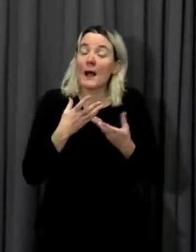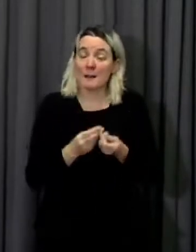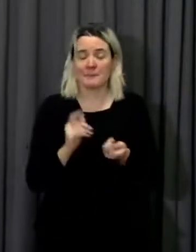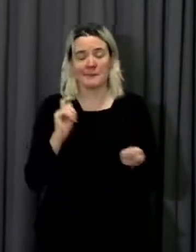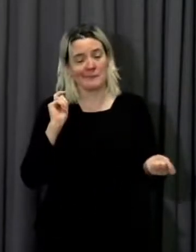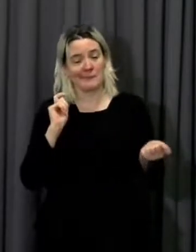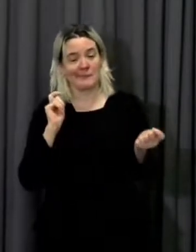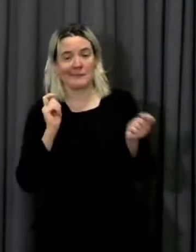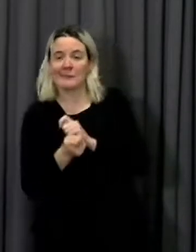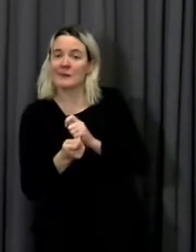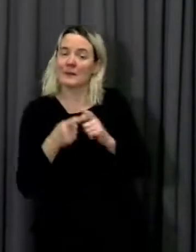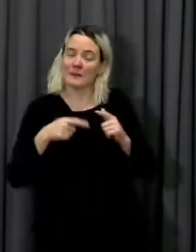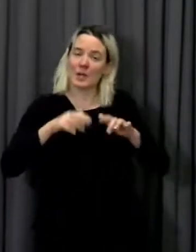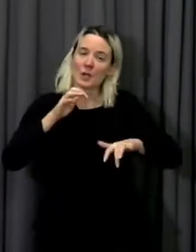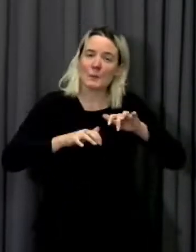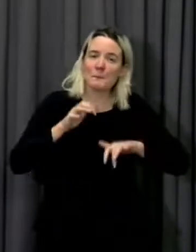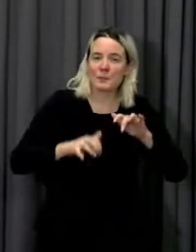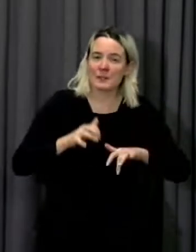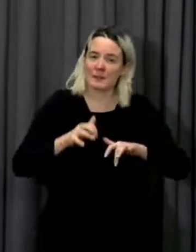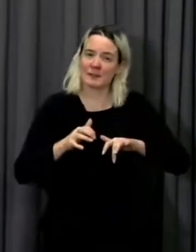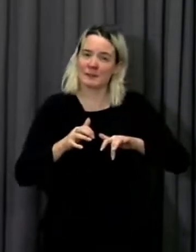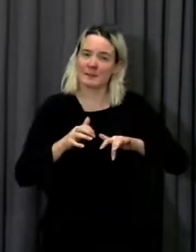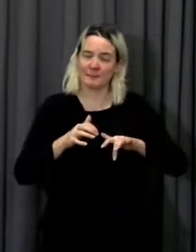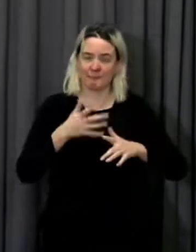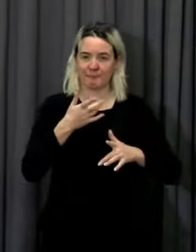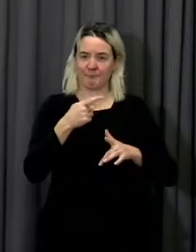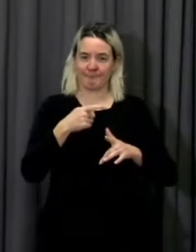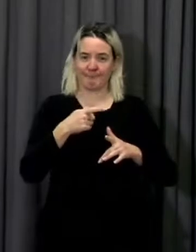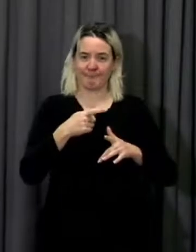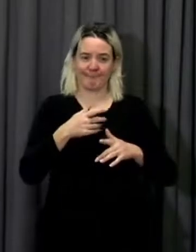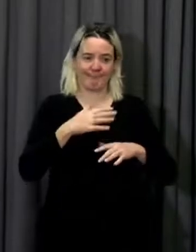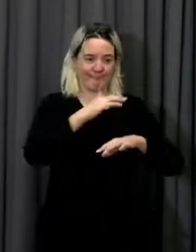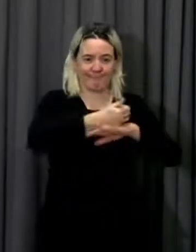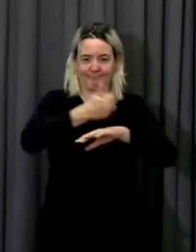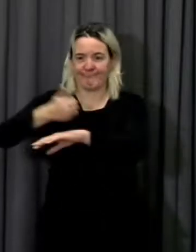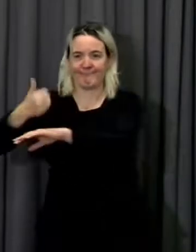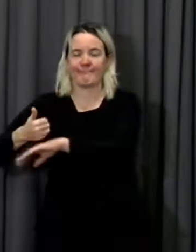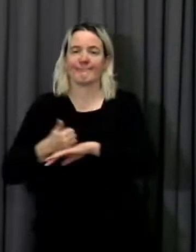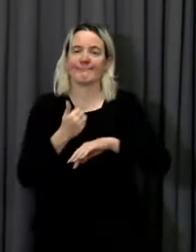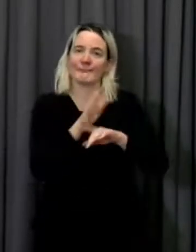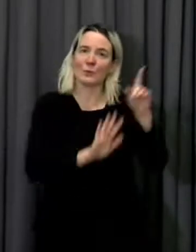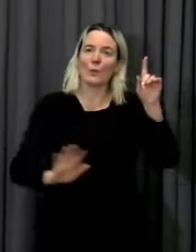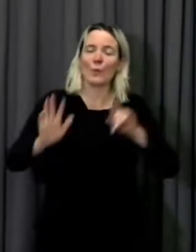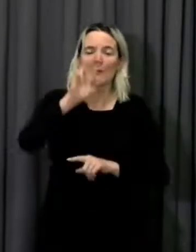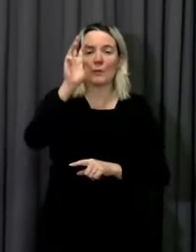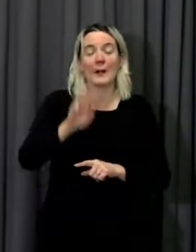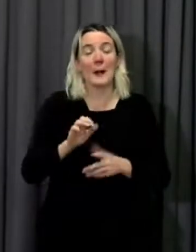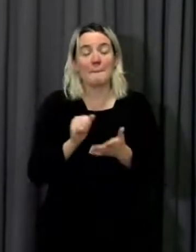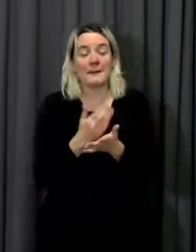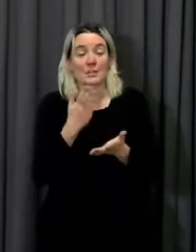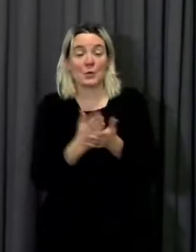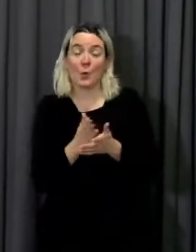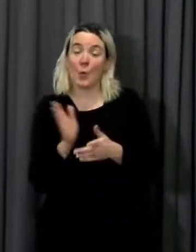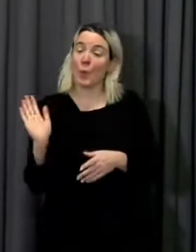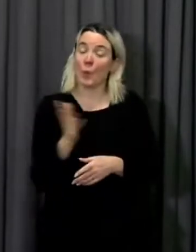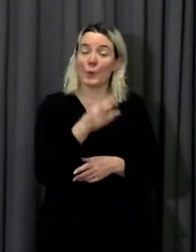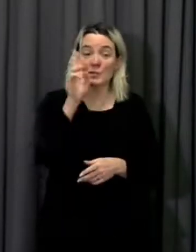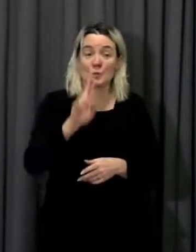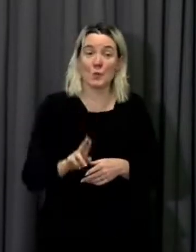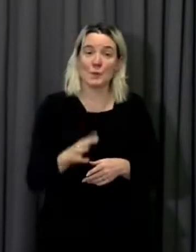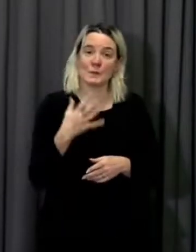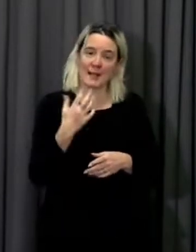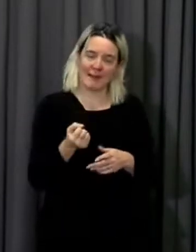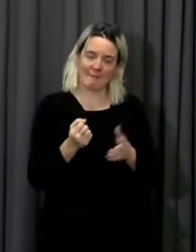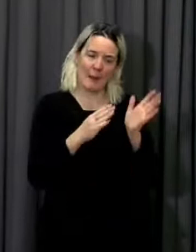infrastructure in all state schools in Wales and ensure learners have access to MiFi connectivity to the end